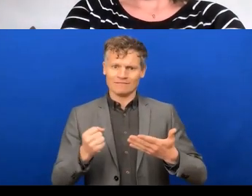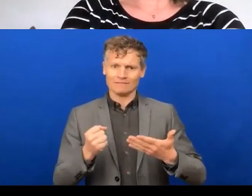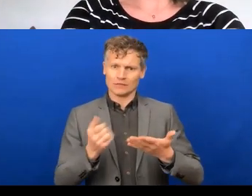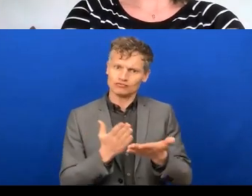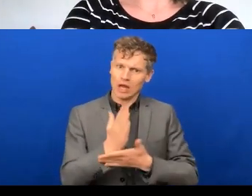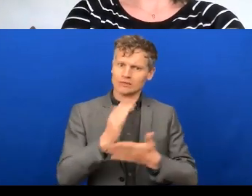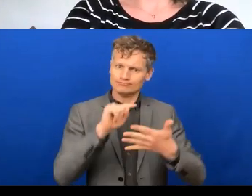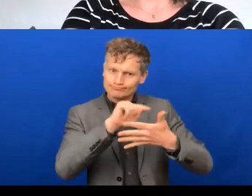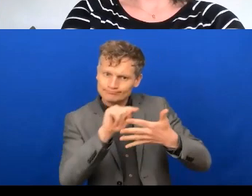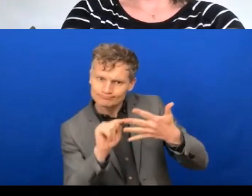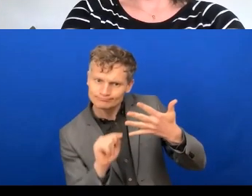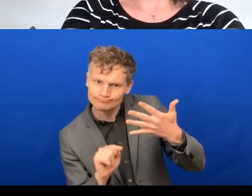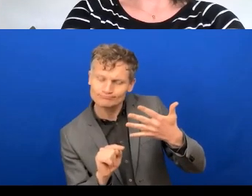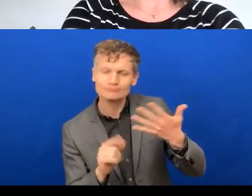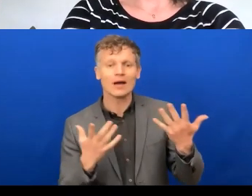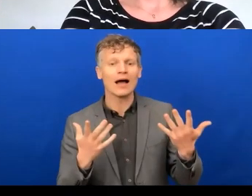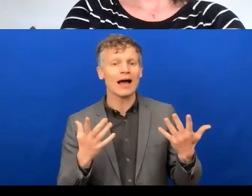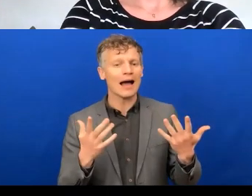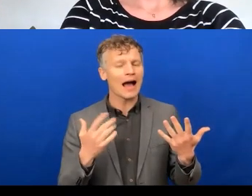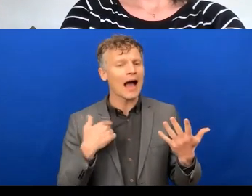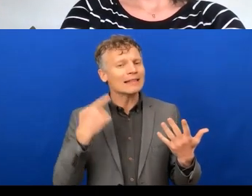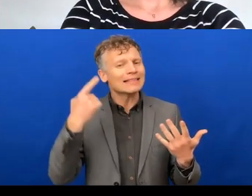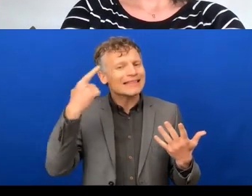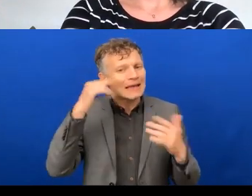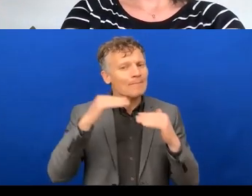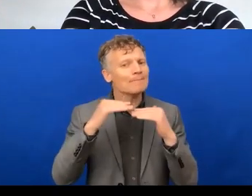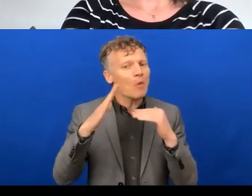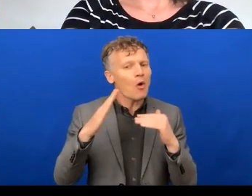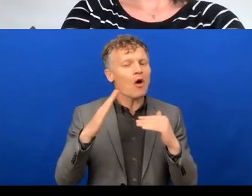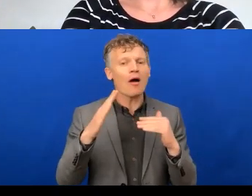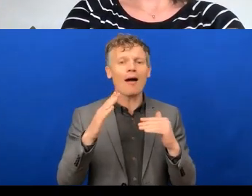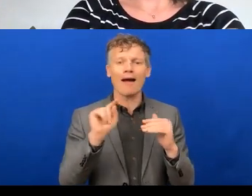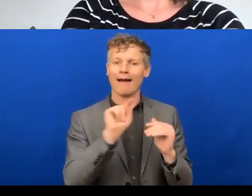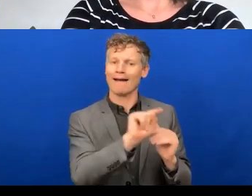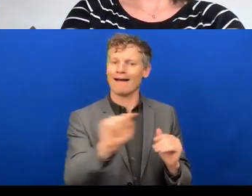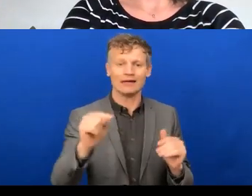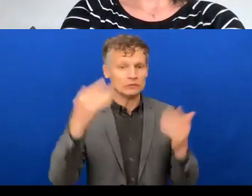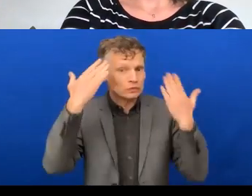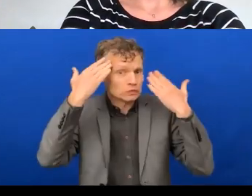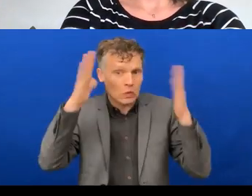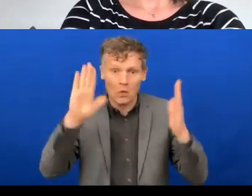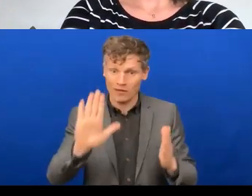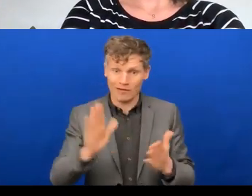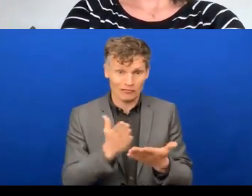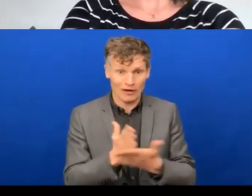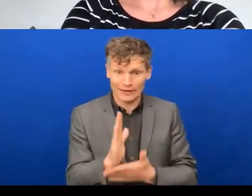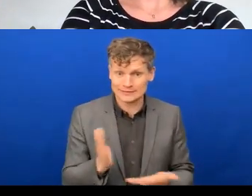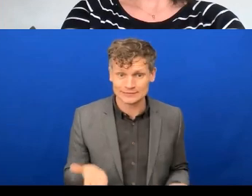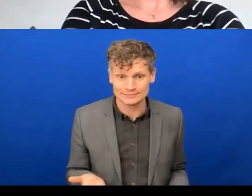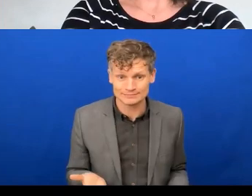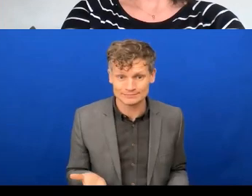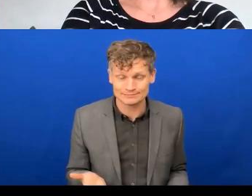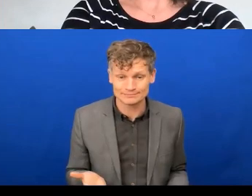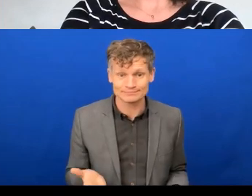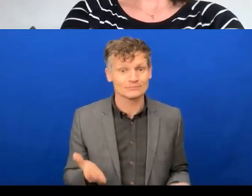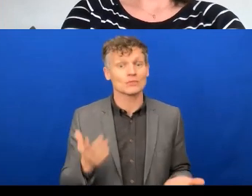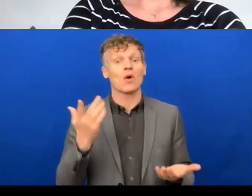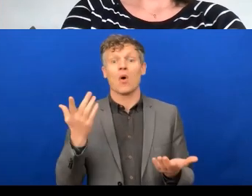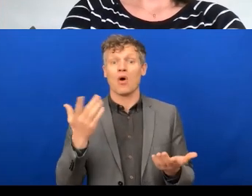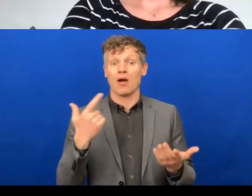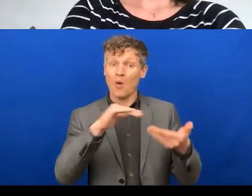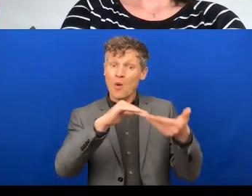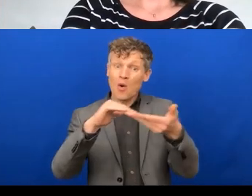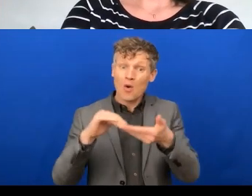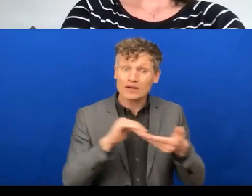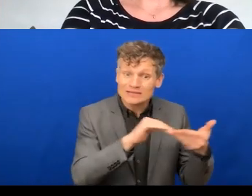both by individuals who don't know their own rights and organizations that don't really understand the implications of the legislation